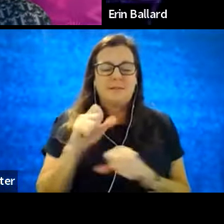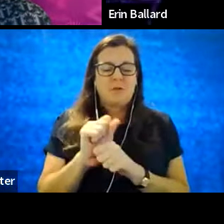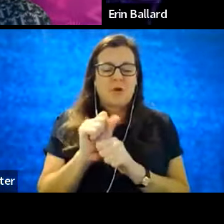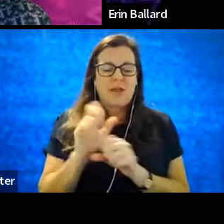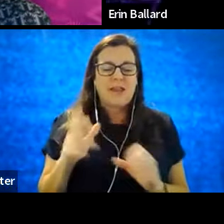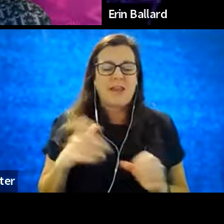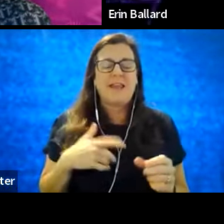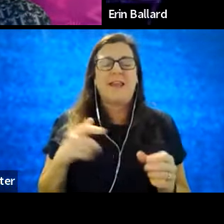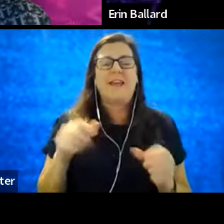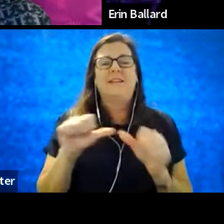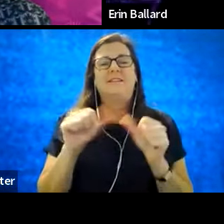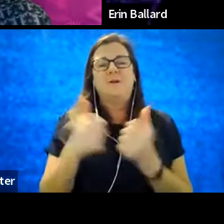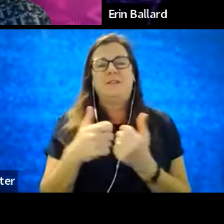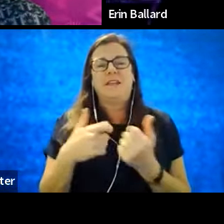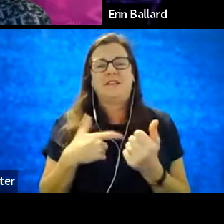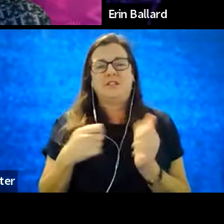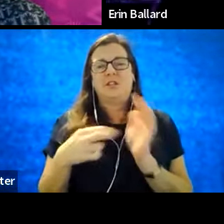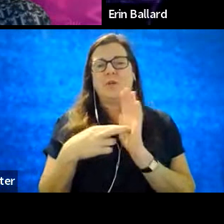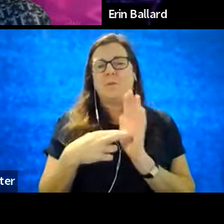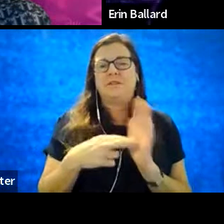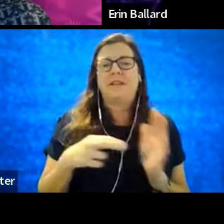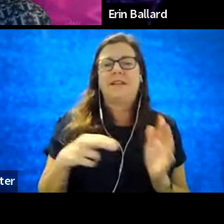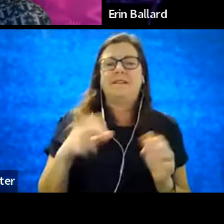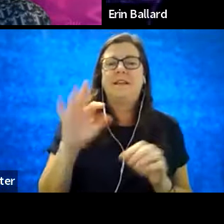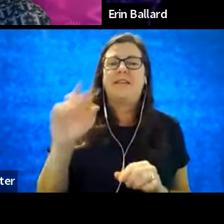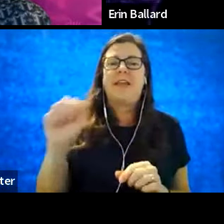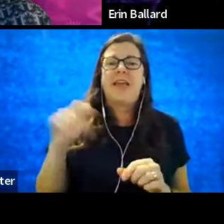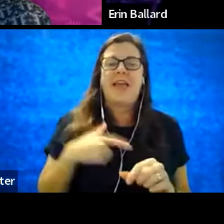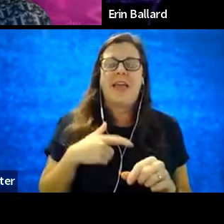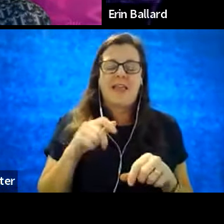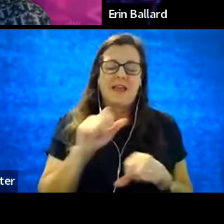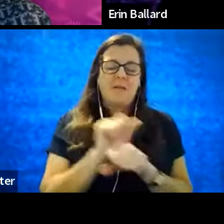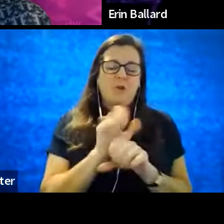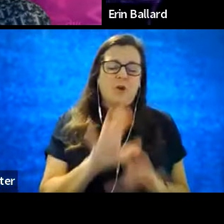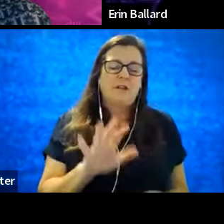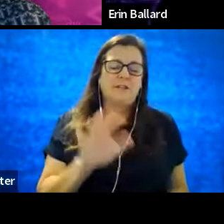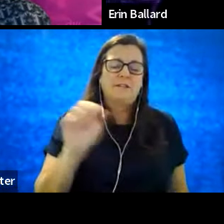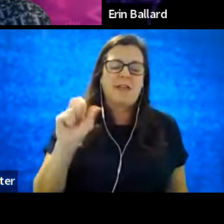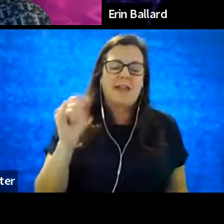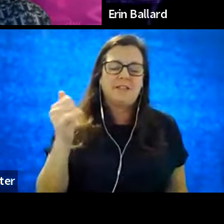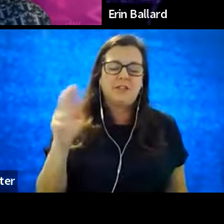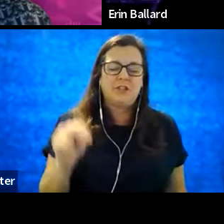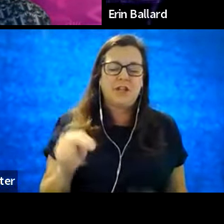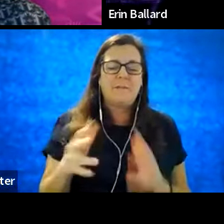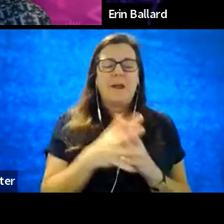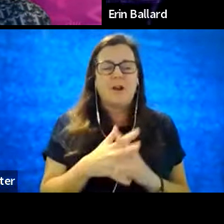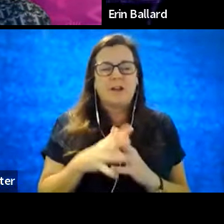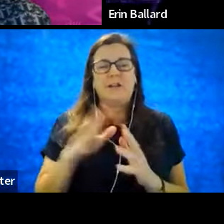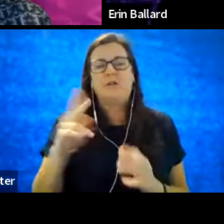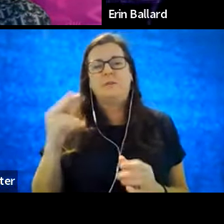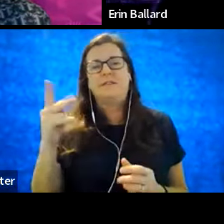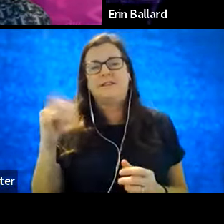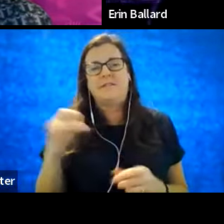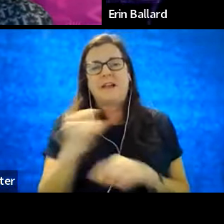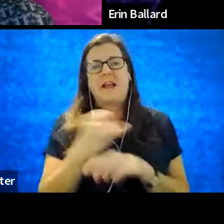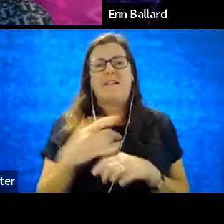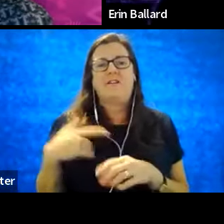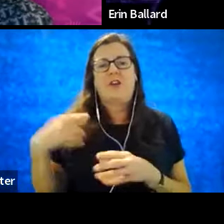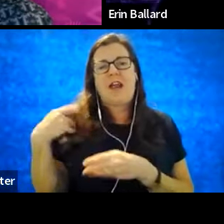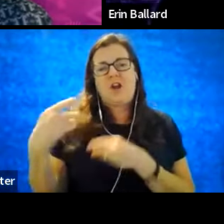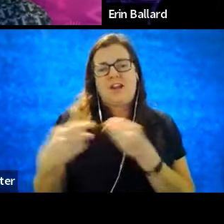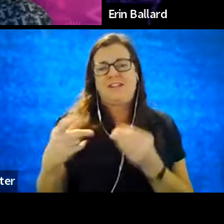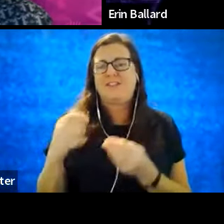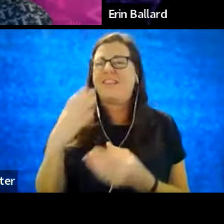She represents FAA employees of Asian American, Native Hawaiian, or Pacific Islander heritage. Thank you, Zena.